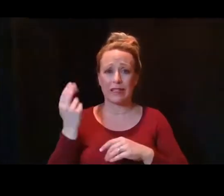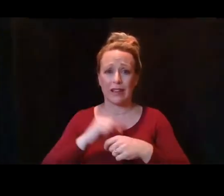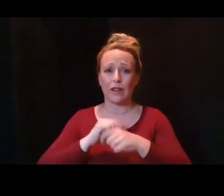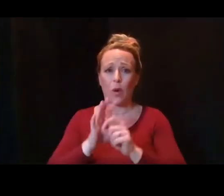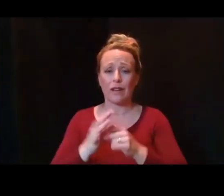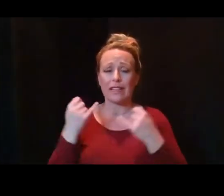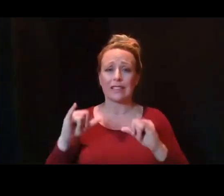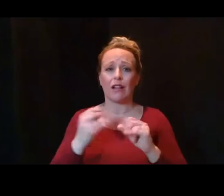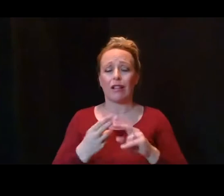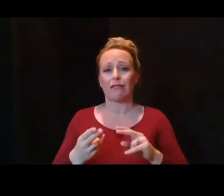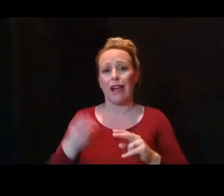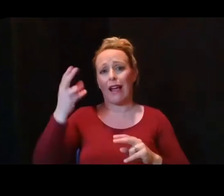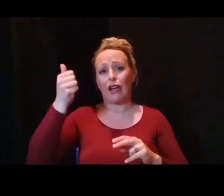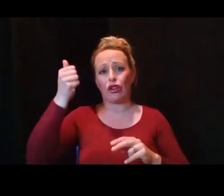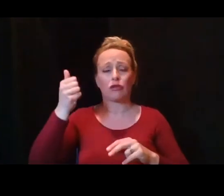vaccine.